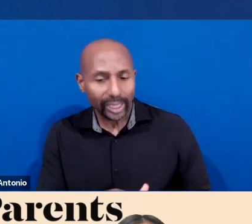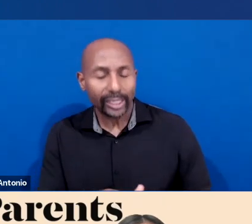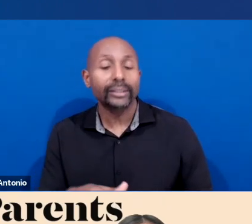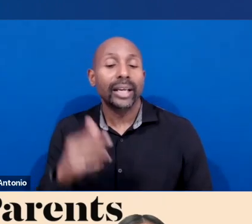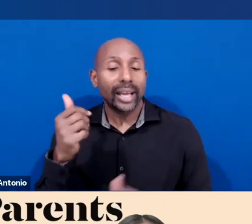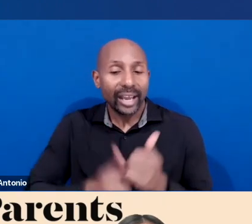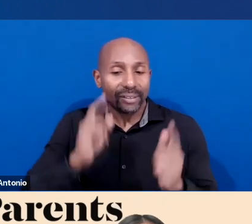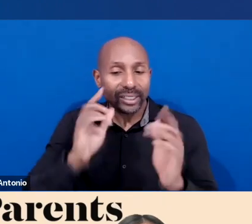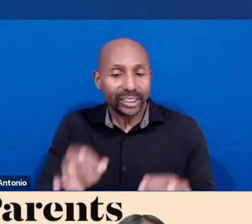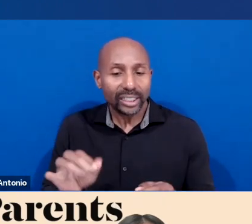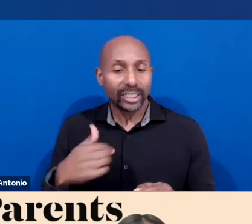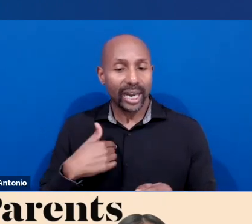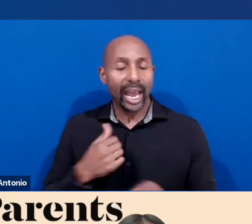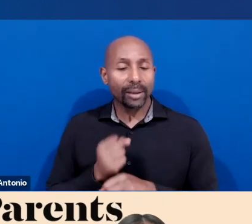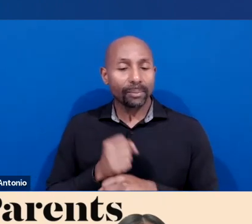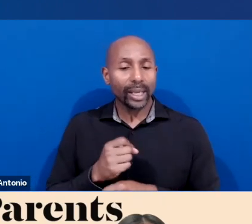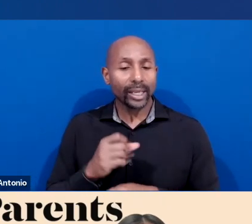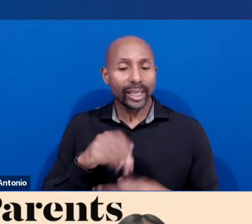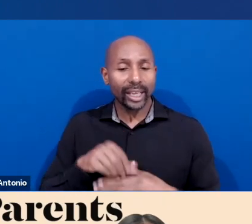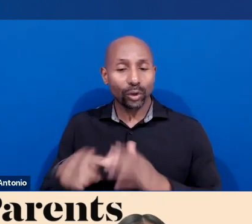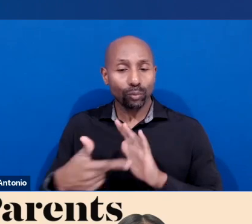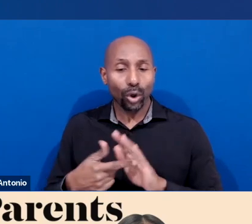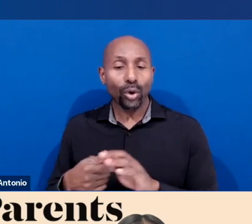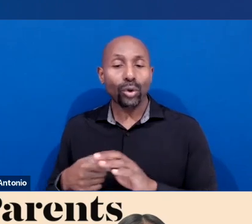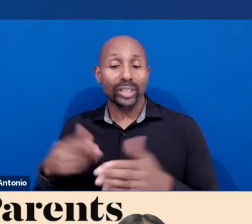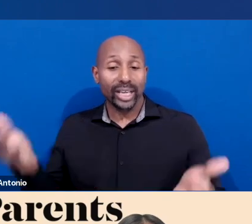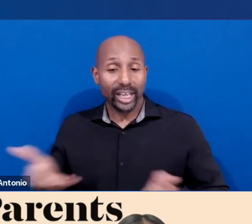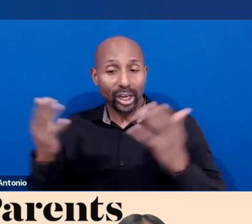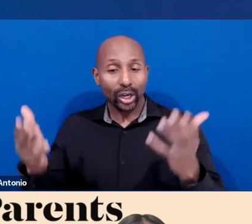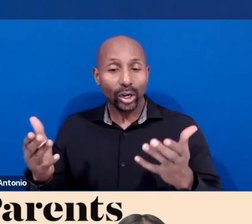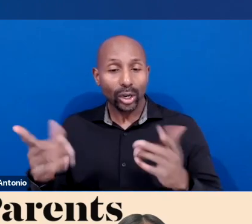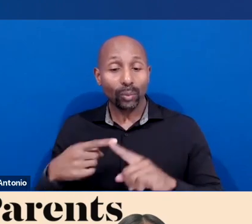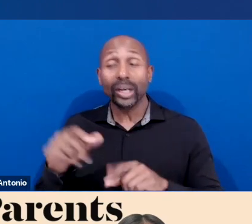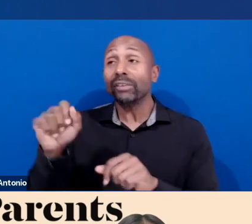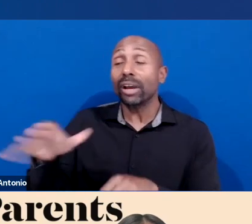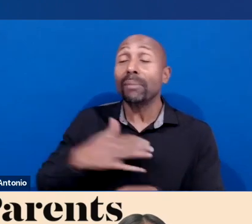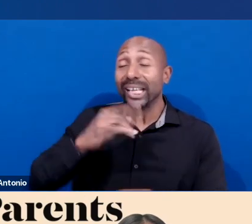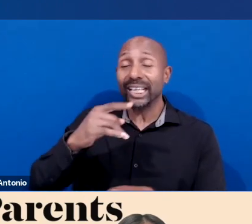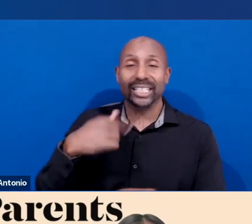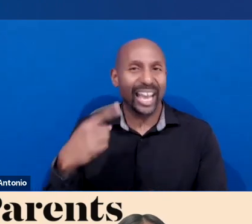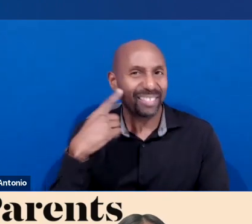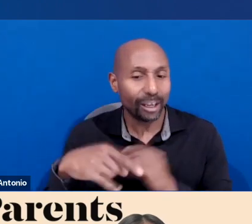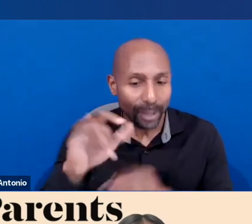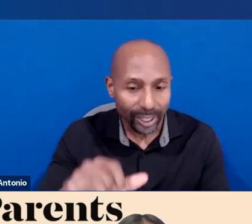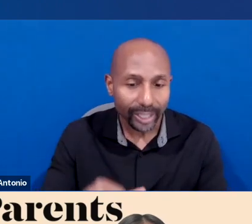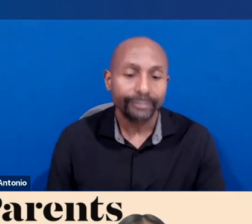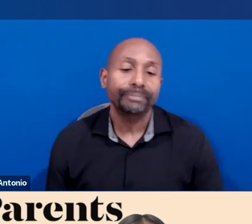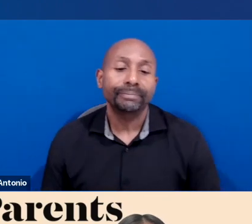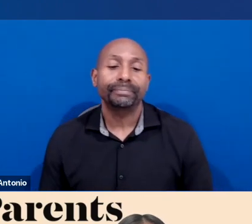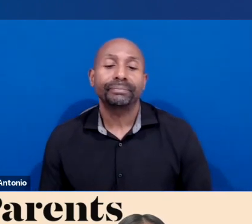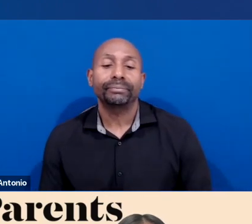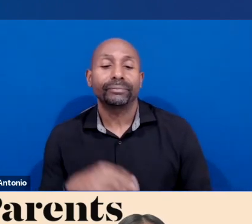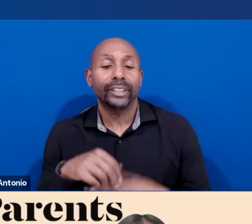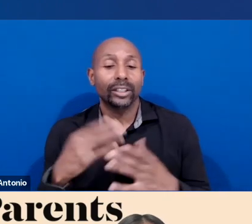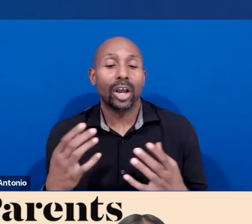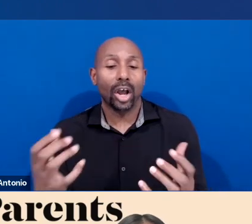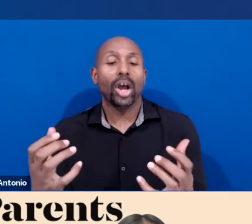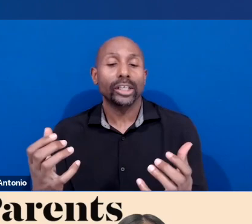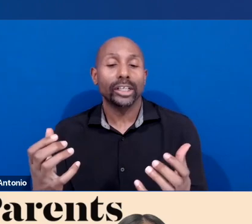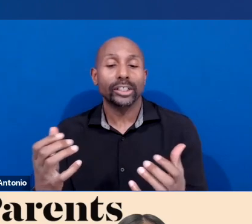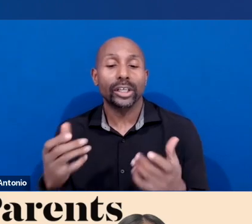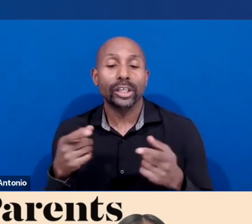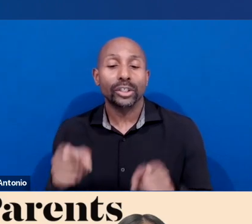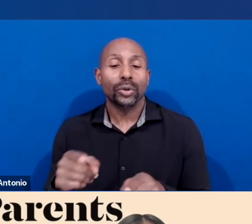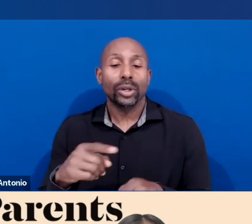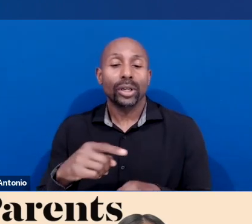Principal of the Year celebration, and one of the principals mentioned that her goal was to have her school be a little bit of